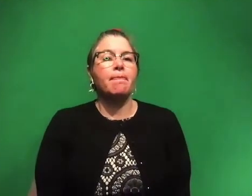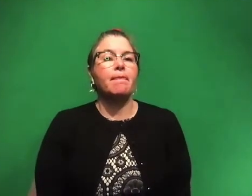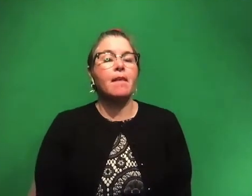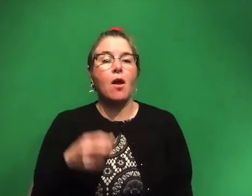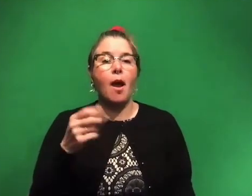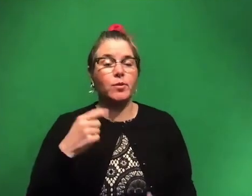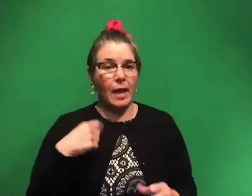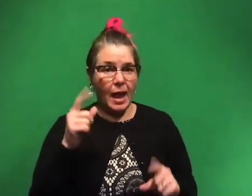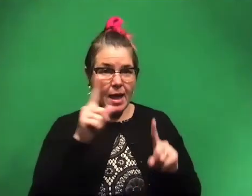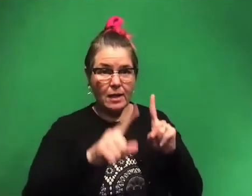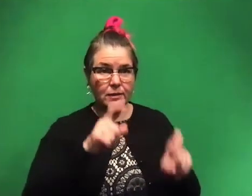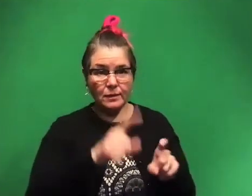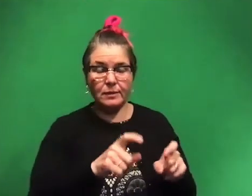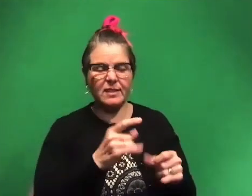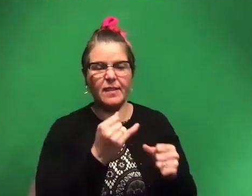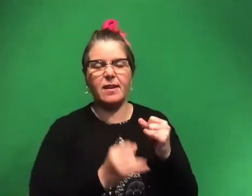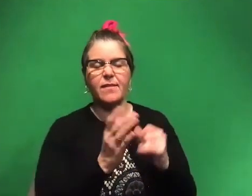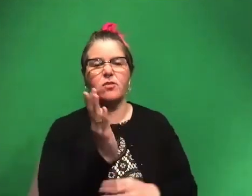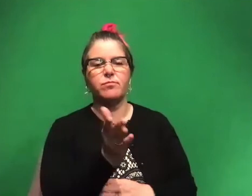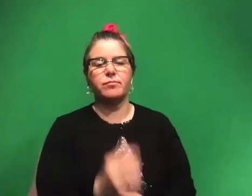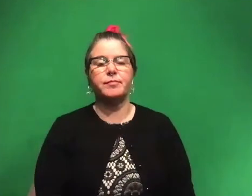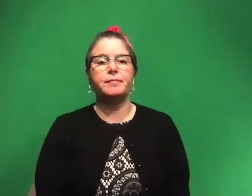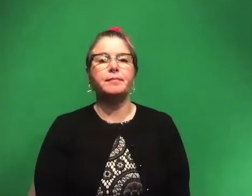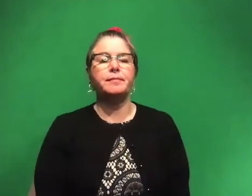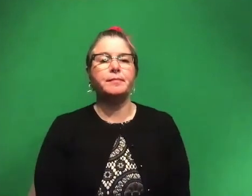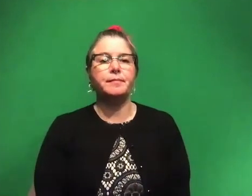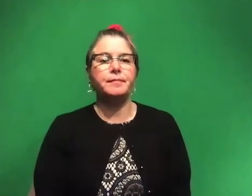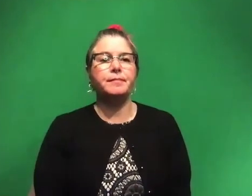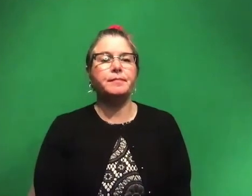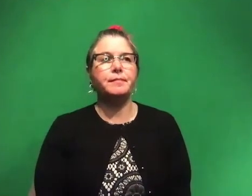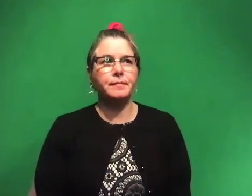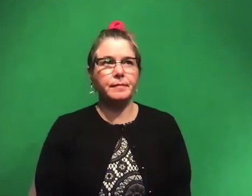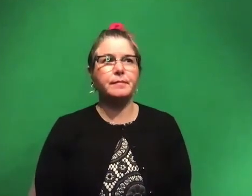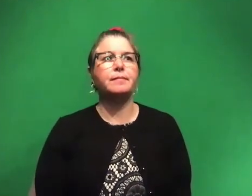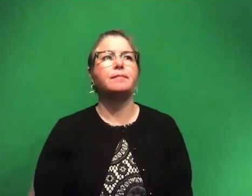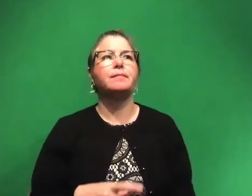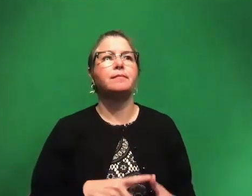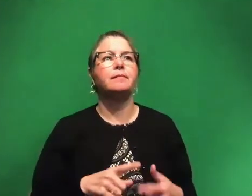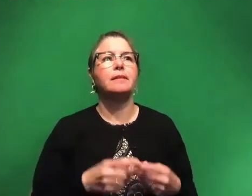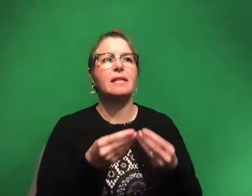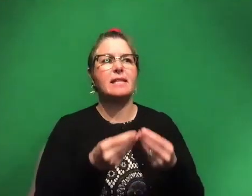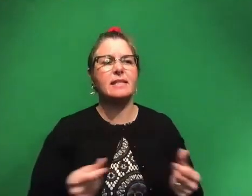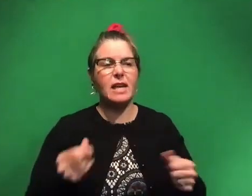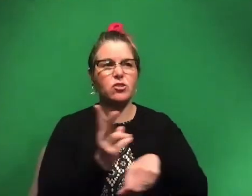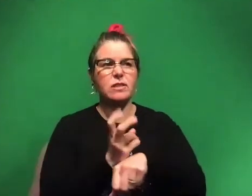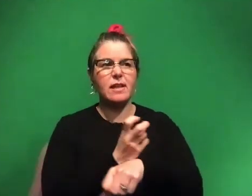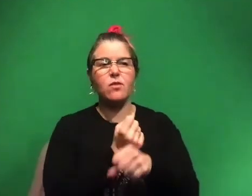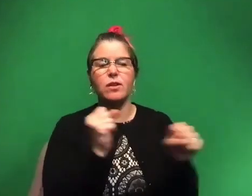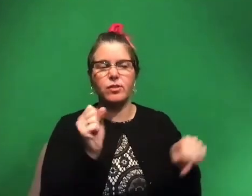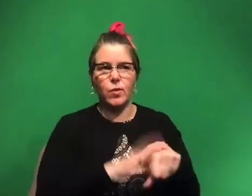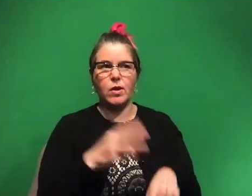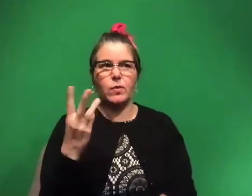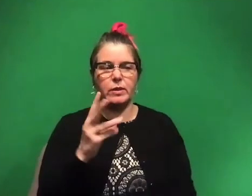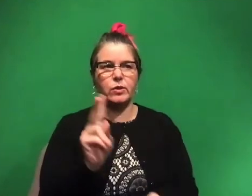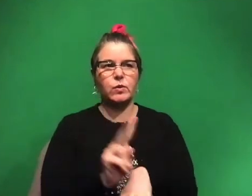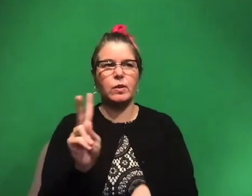to ask them questions at the end of their talks as well. So that's going to be cool. And then we're going to talk about endangered snail rescue on Wednesday, 2 p